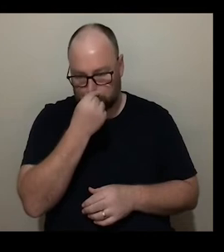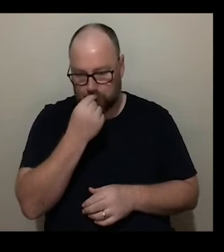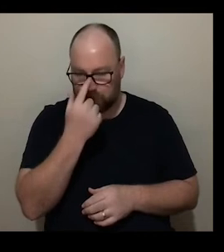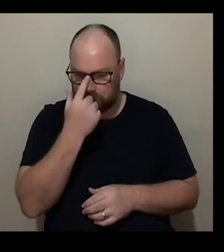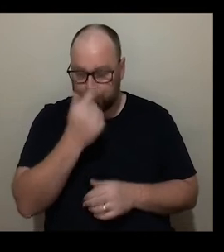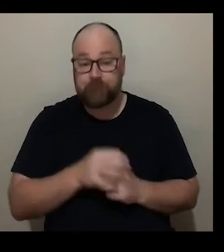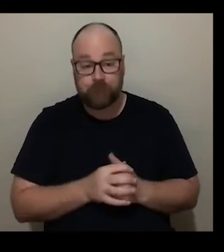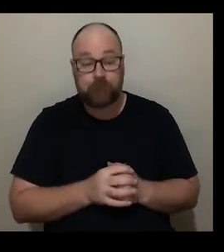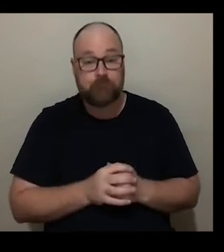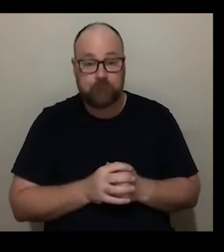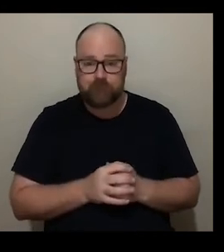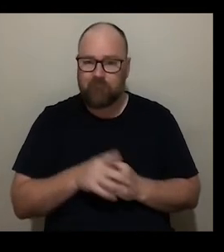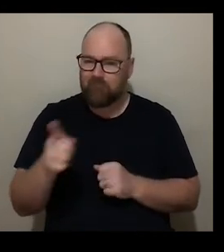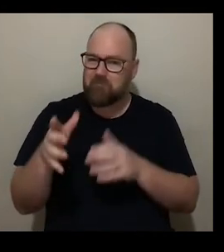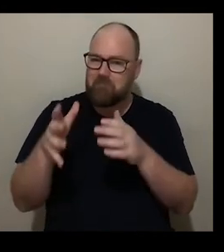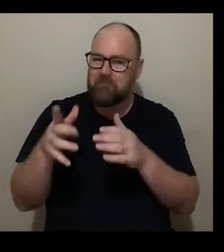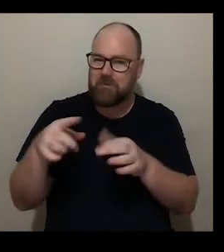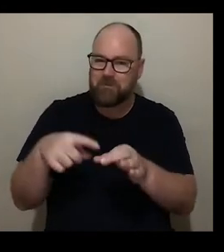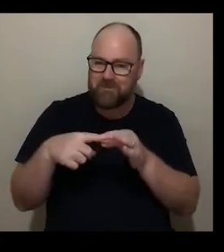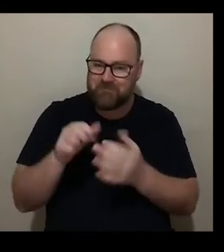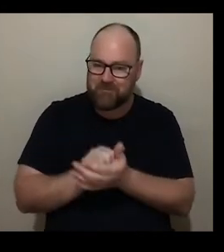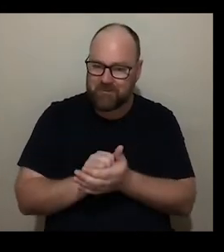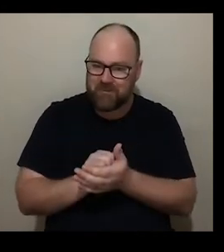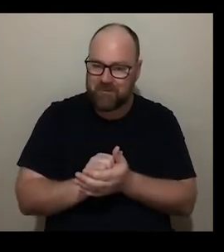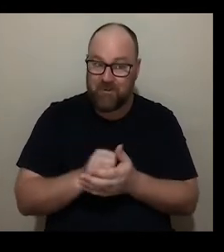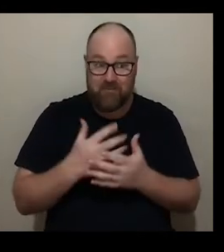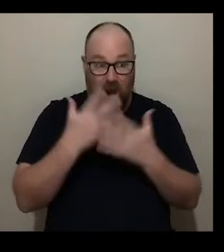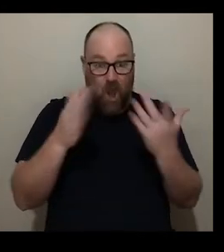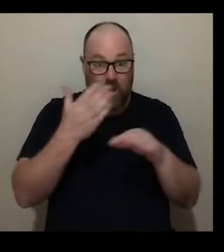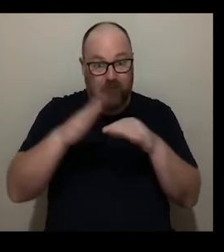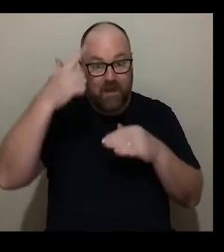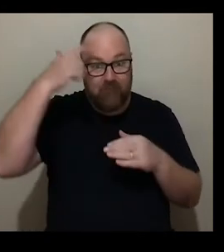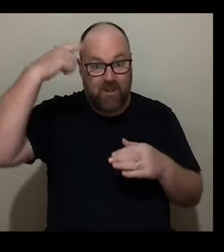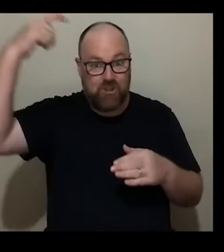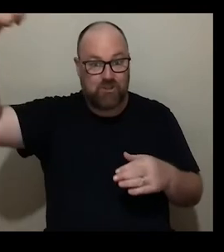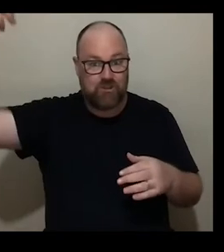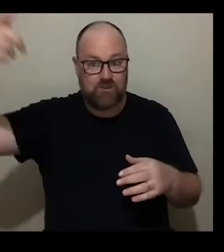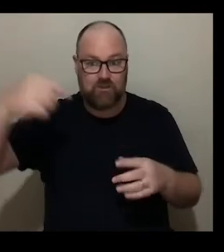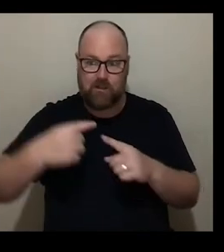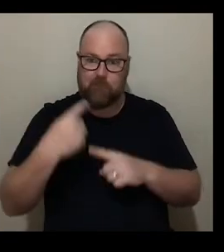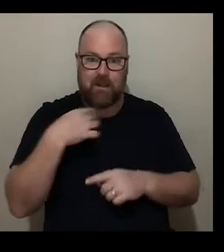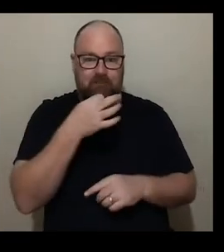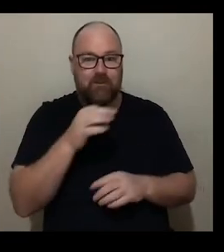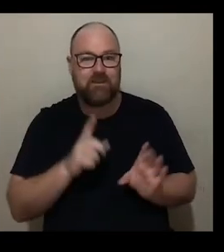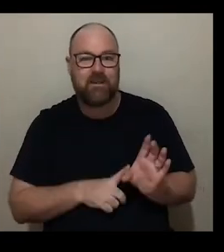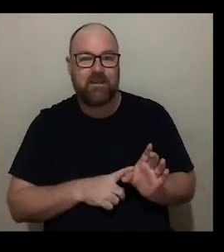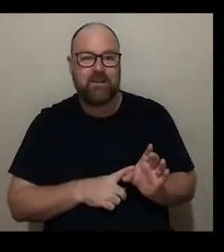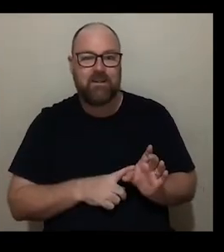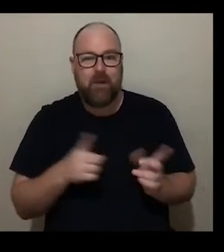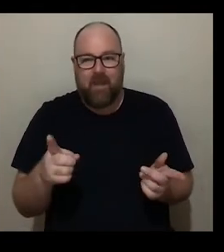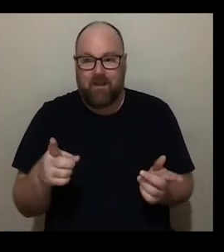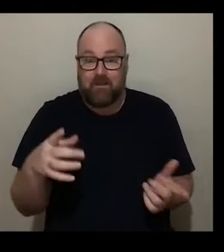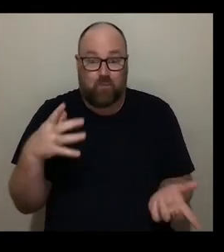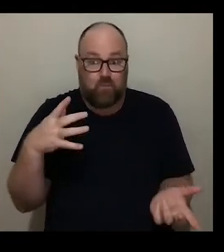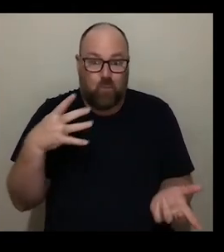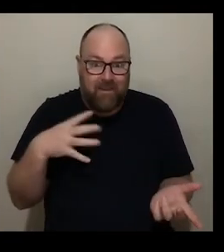yes it's a really strange question isn't it because there has been quite a lot of innovation over the past few years but that feels like it's come out of a necessity